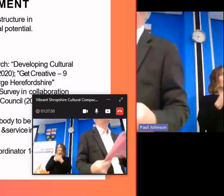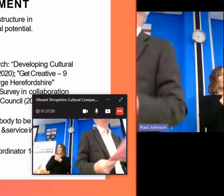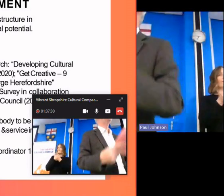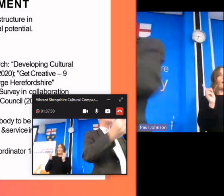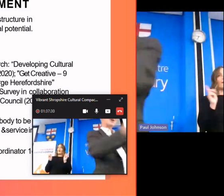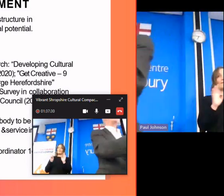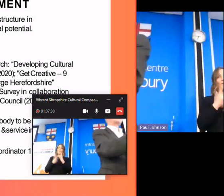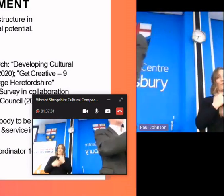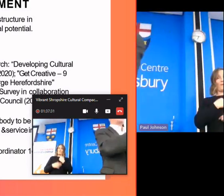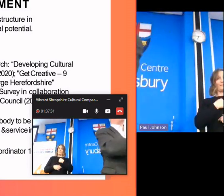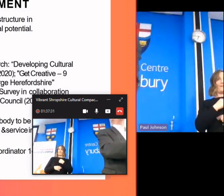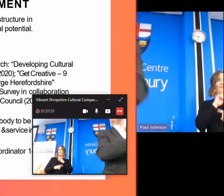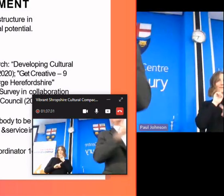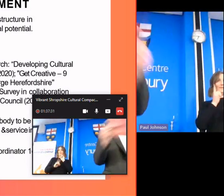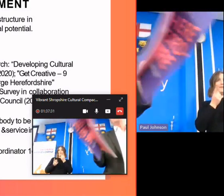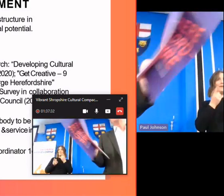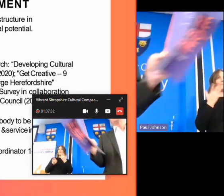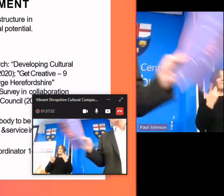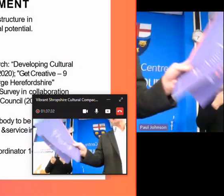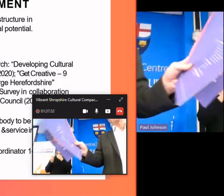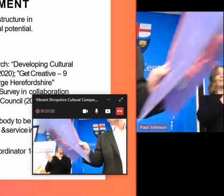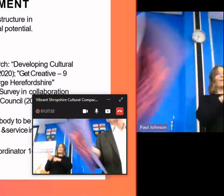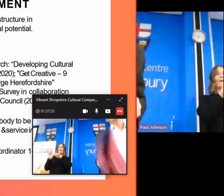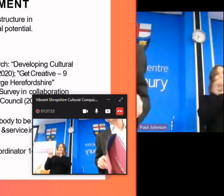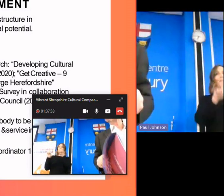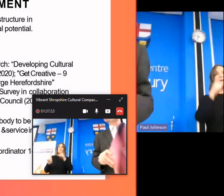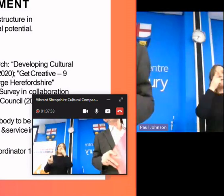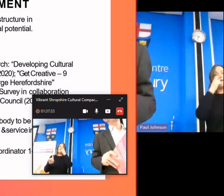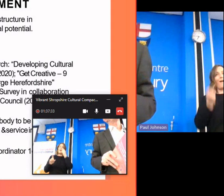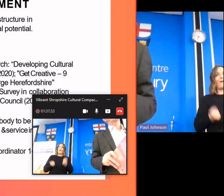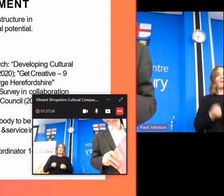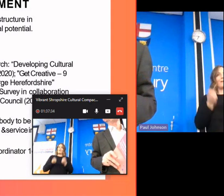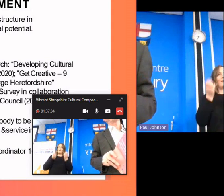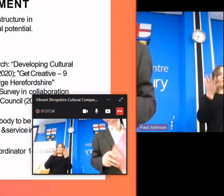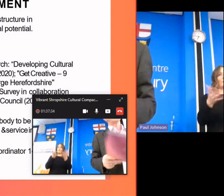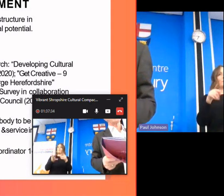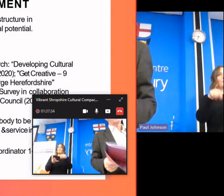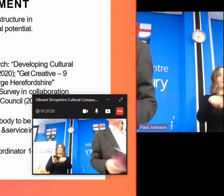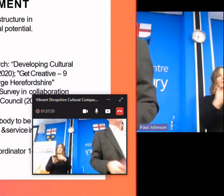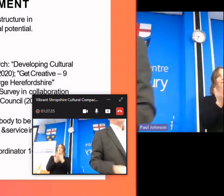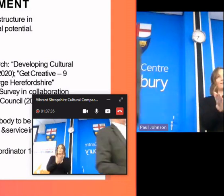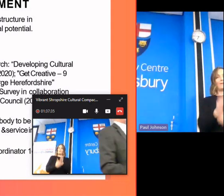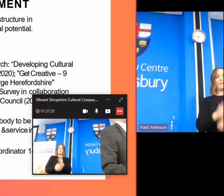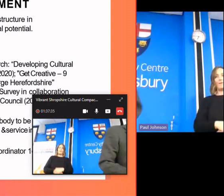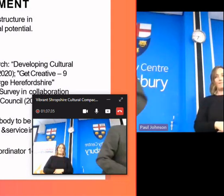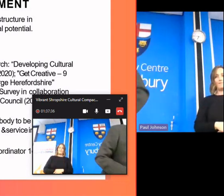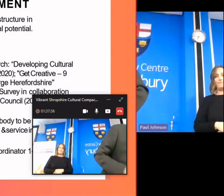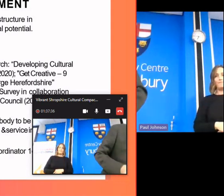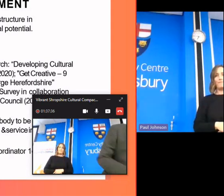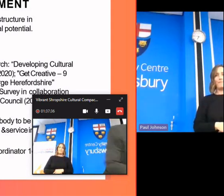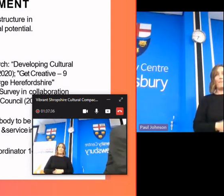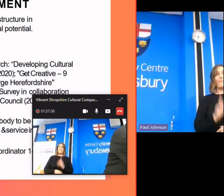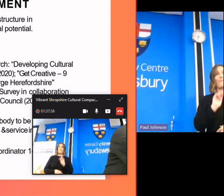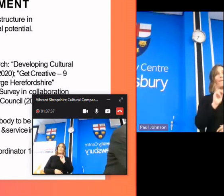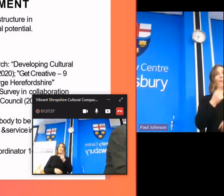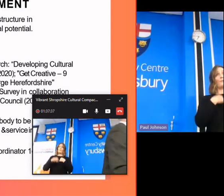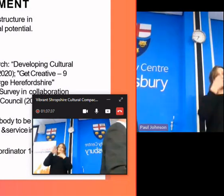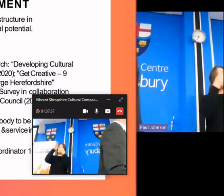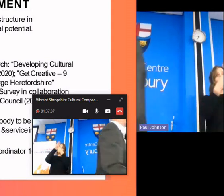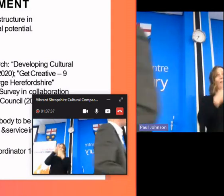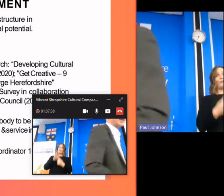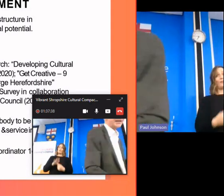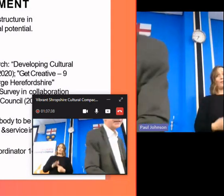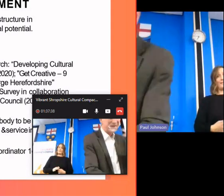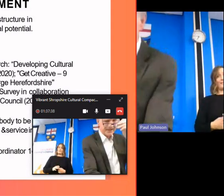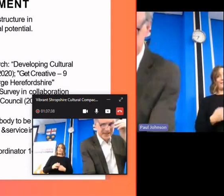certainly myself can't contribute into that um into that sector as well so those are the priorities and